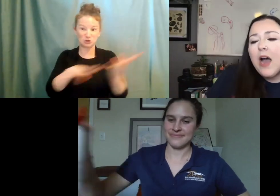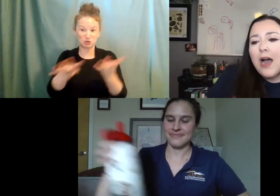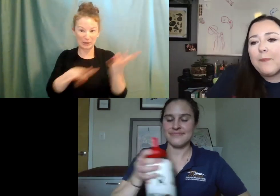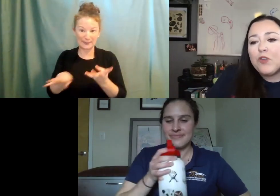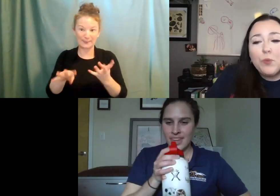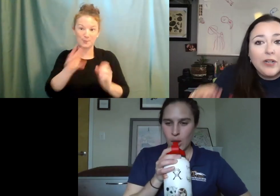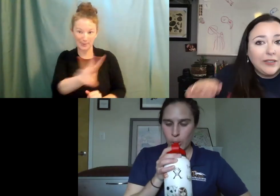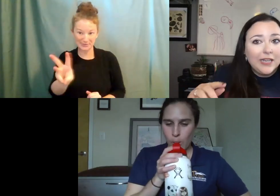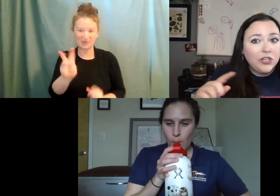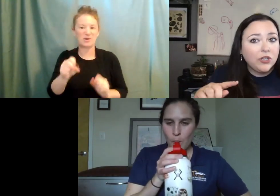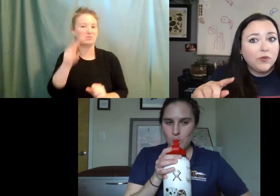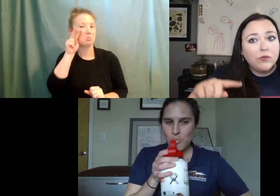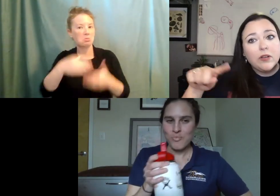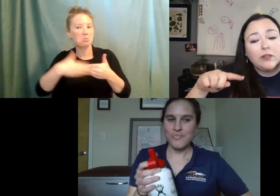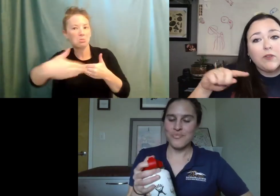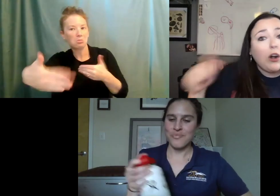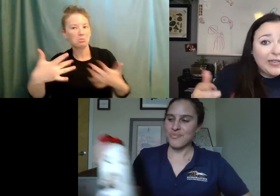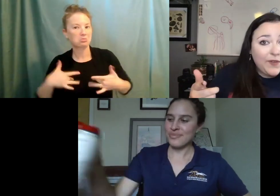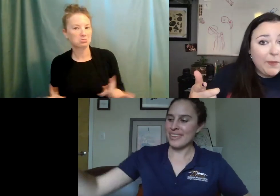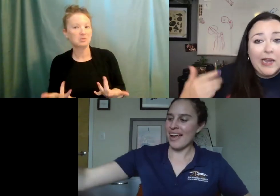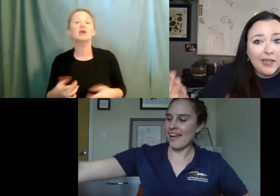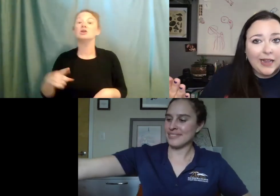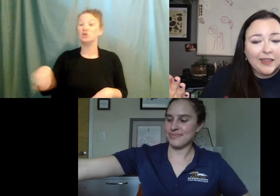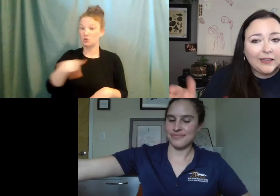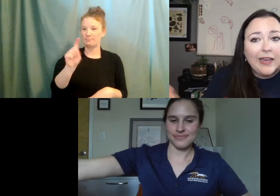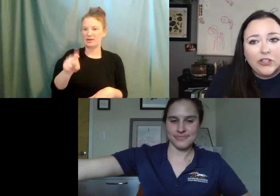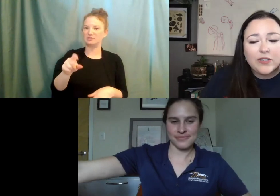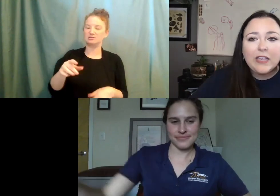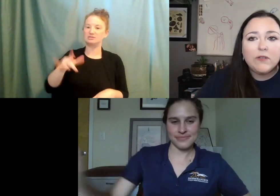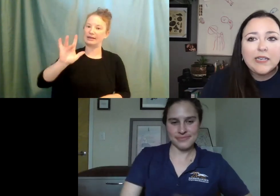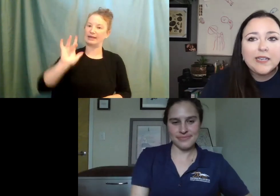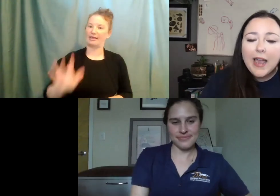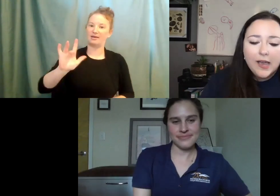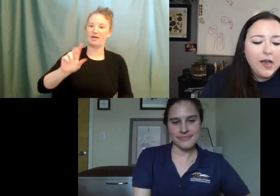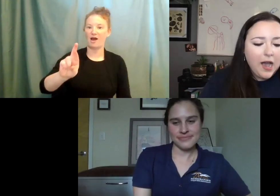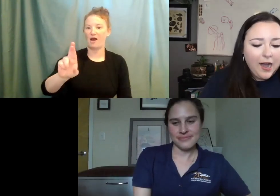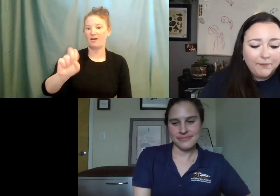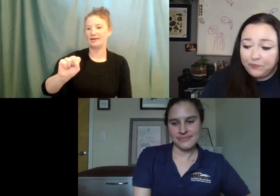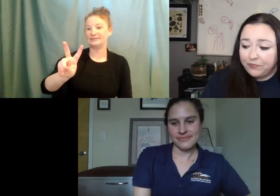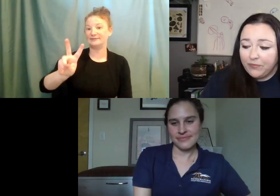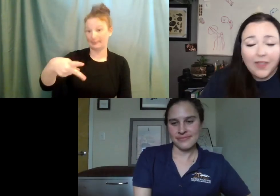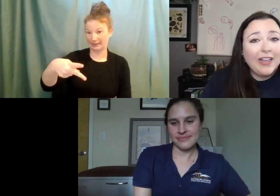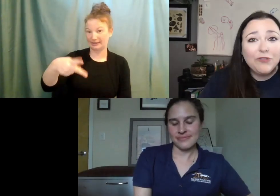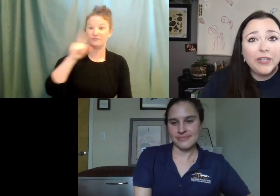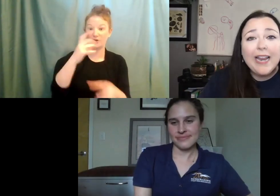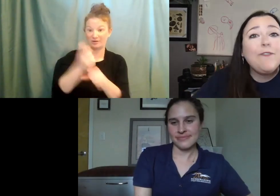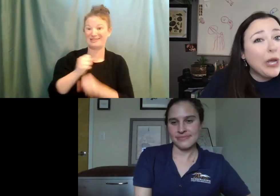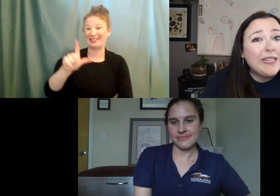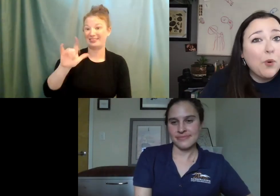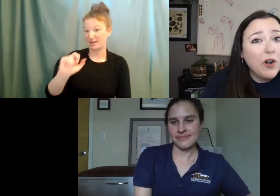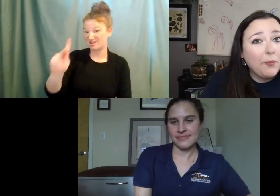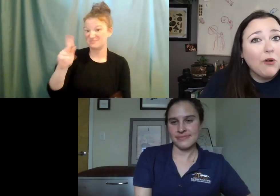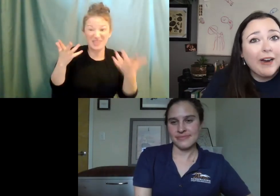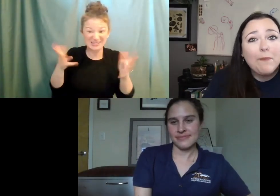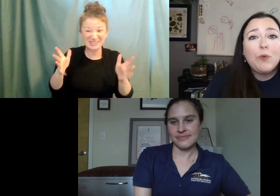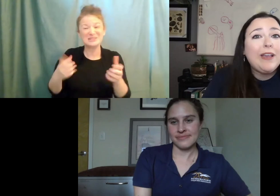up. Um, you will need to RSVP to get the link just like you did today. Um, that's really it. If you can